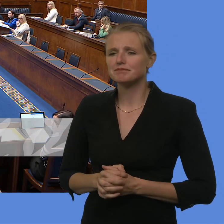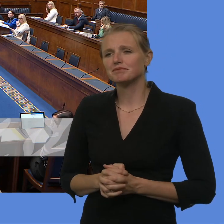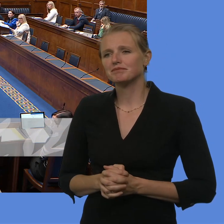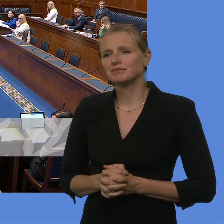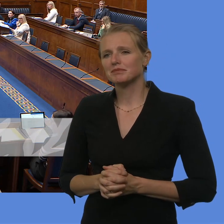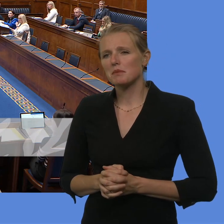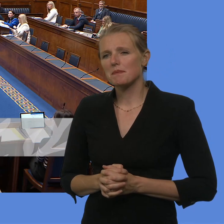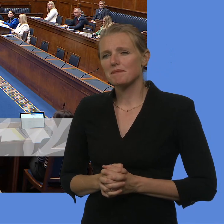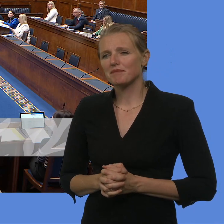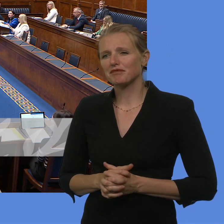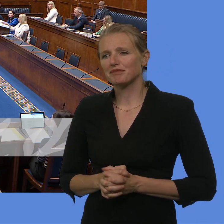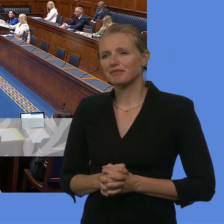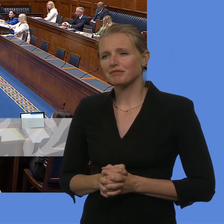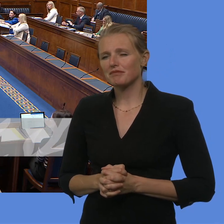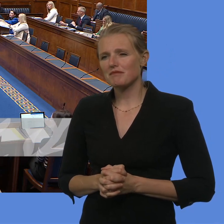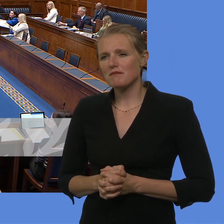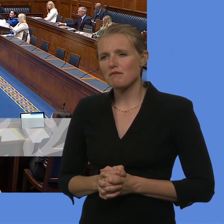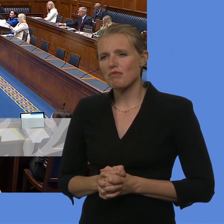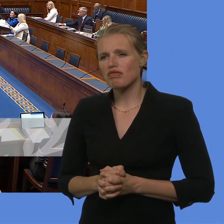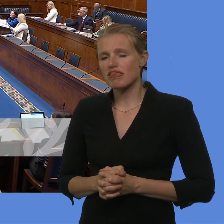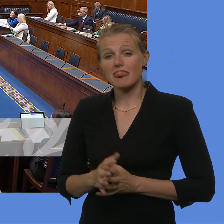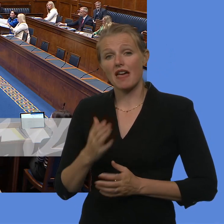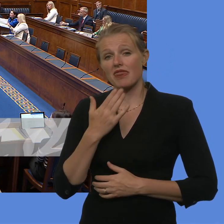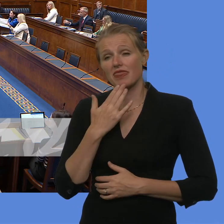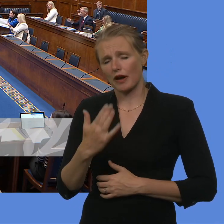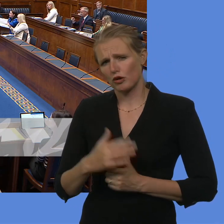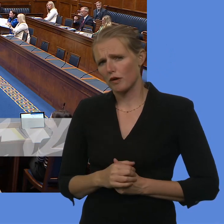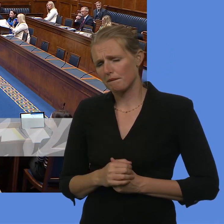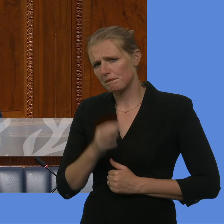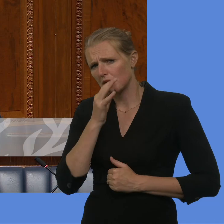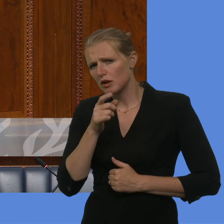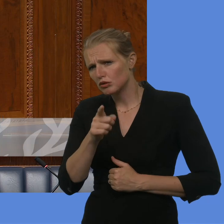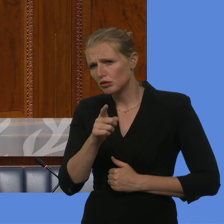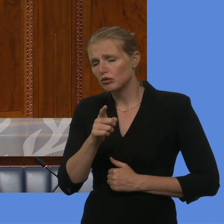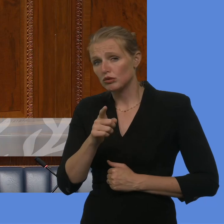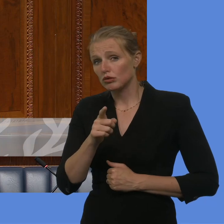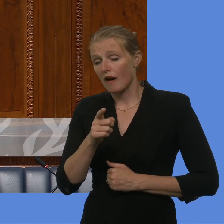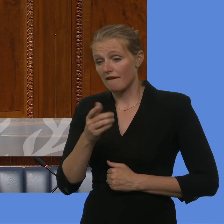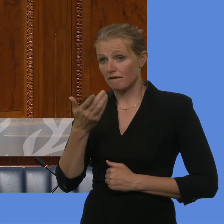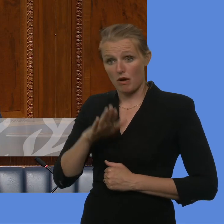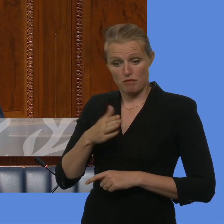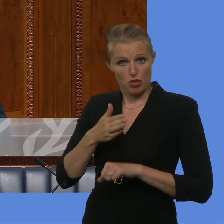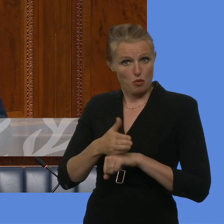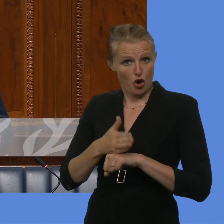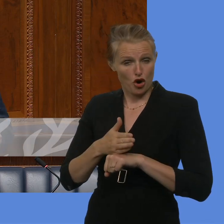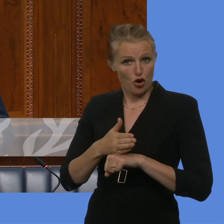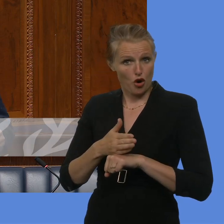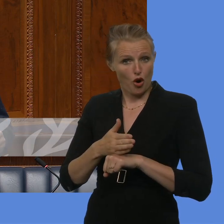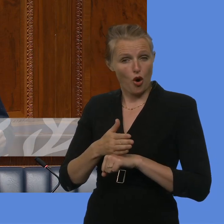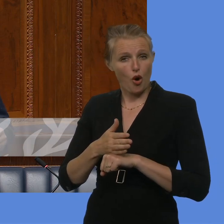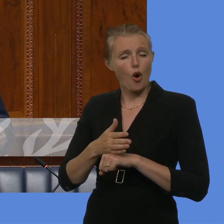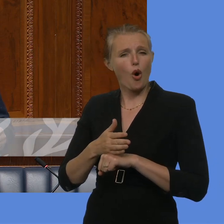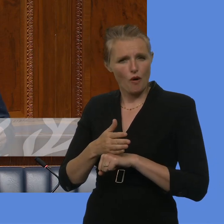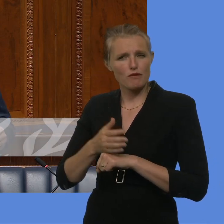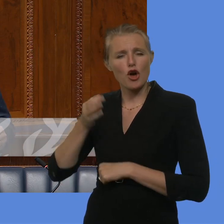Thank you, Deputy First Minister. To ask the Deputy First Minister what learning will be applied from the work of the Commission on Flags,